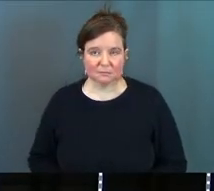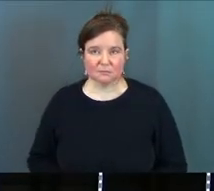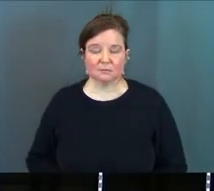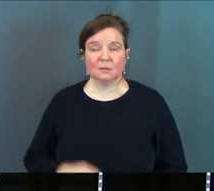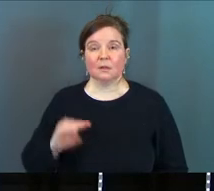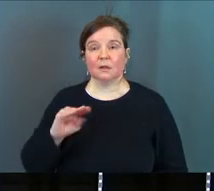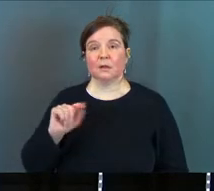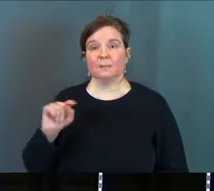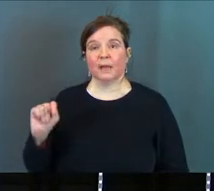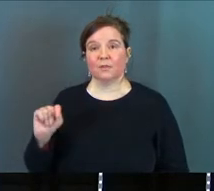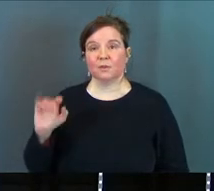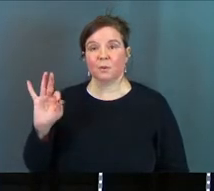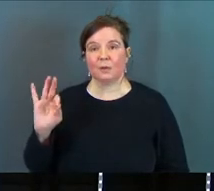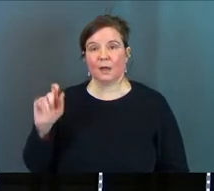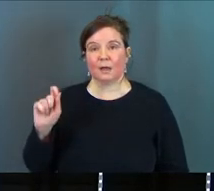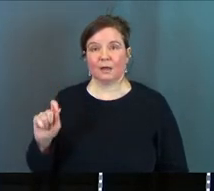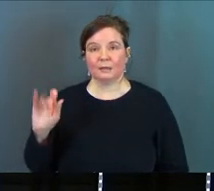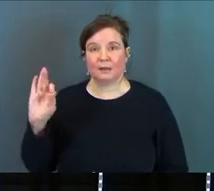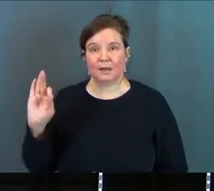Matthew 9 9